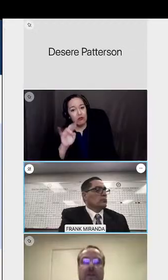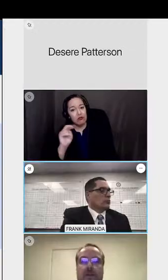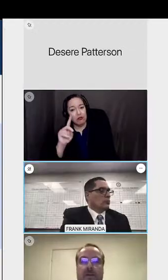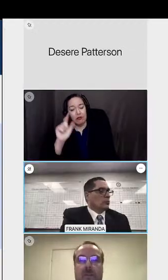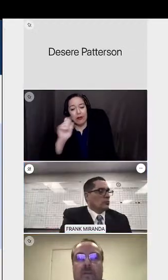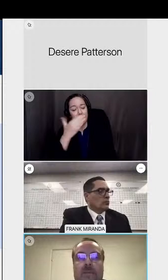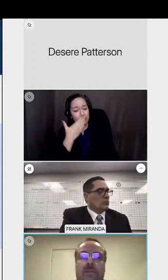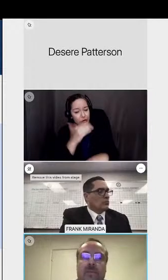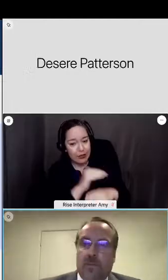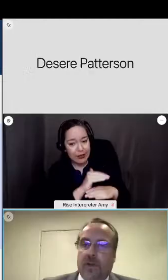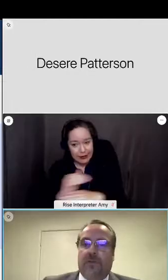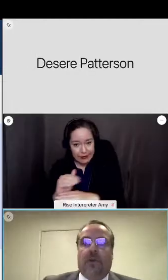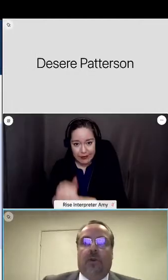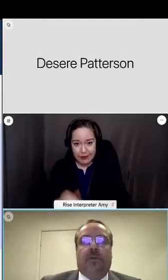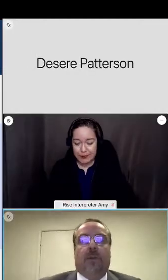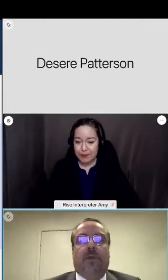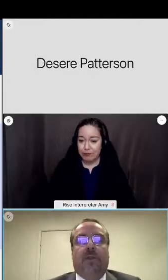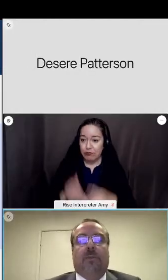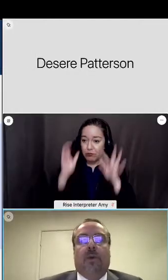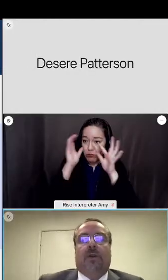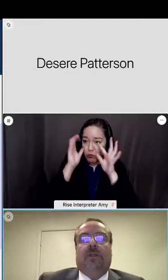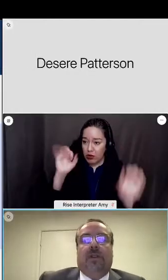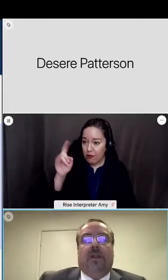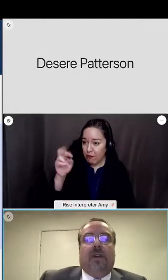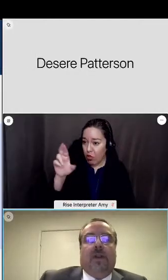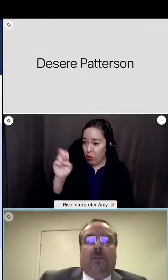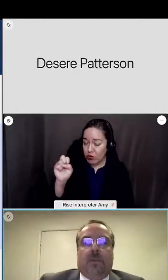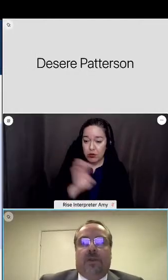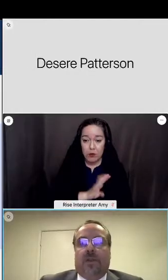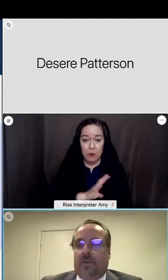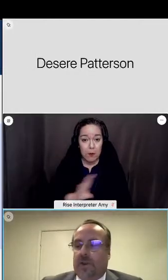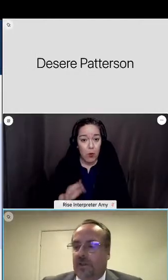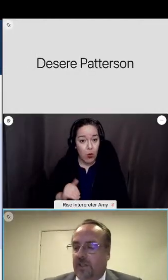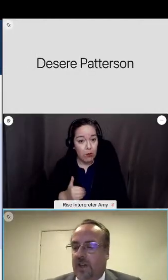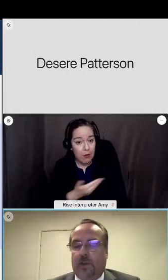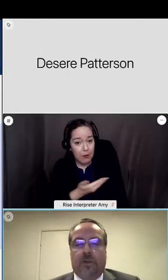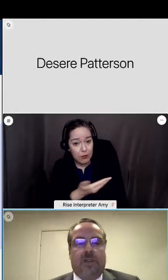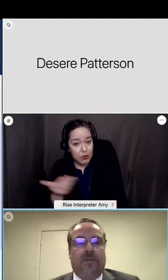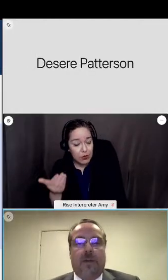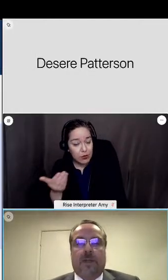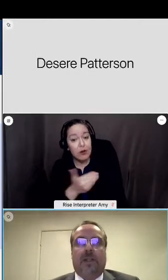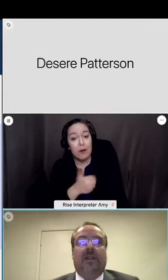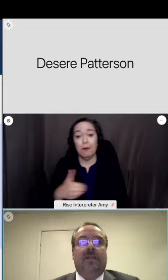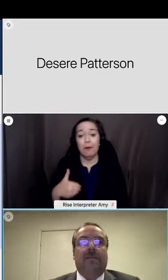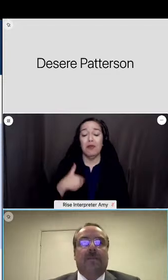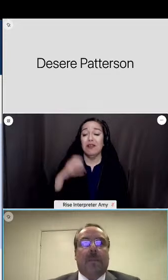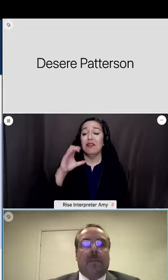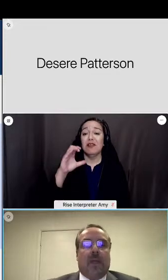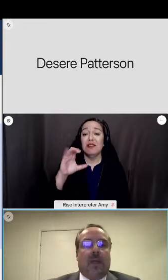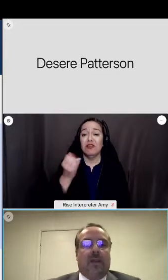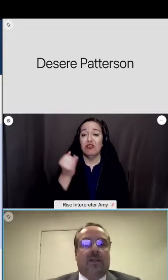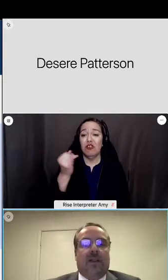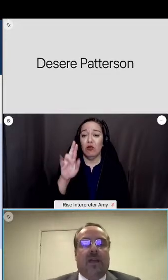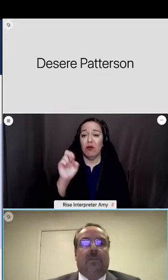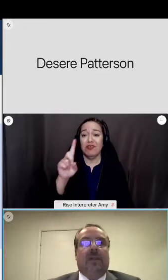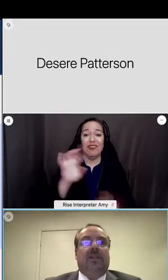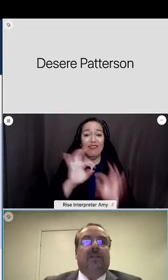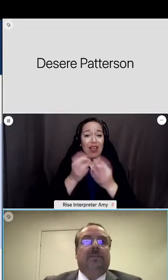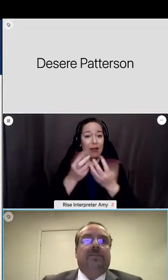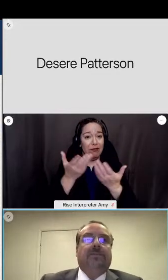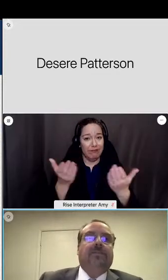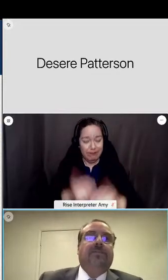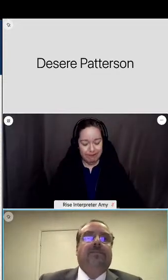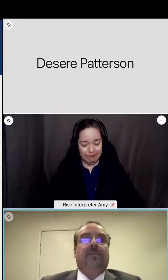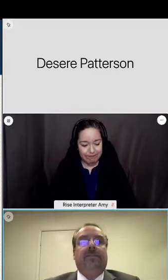evening um president flores members of the board members of our cj usd family next slide